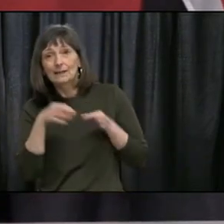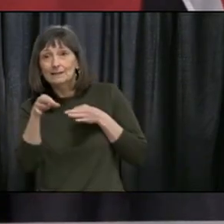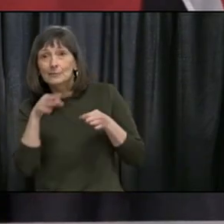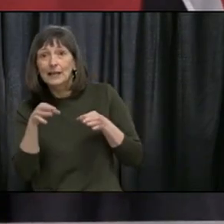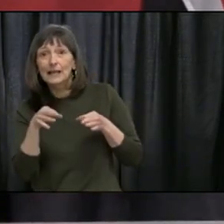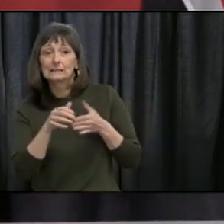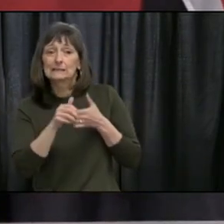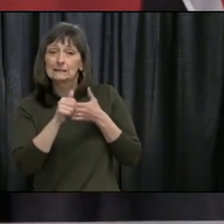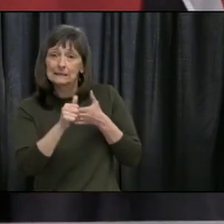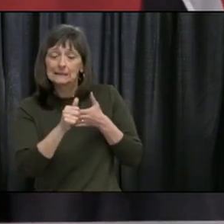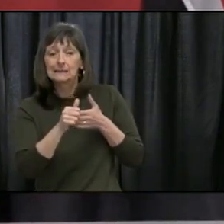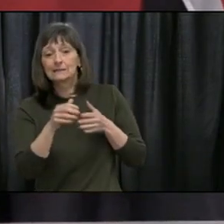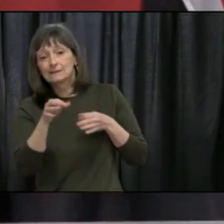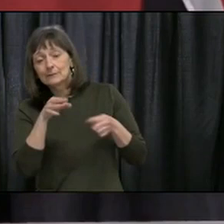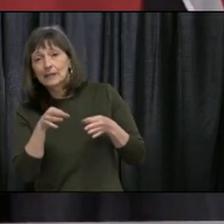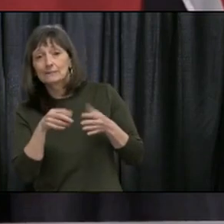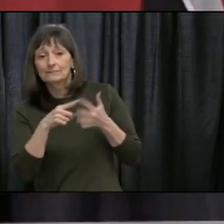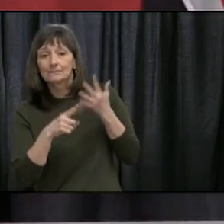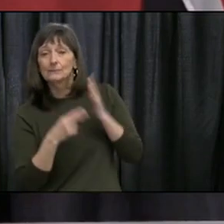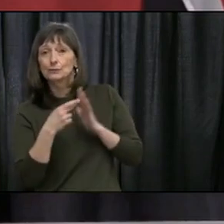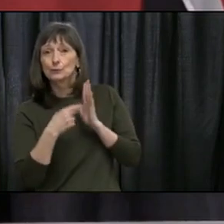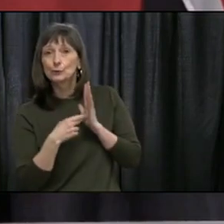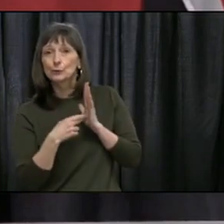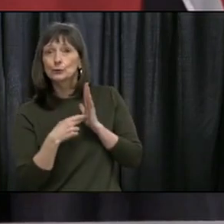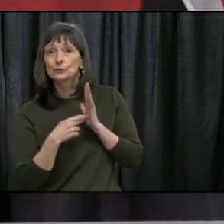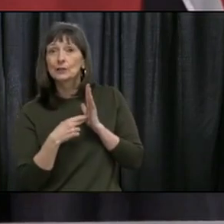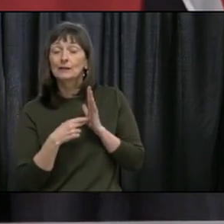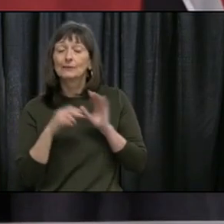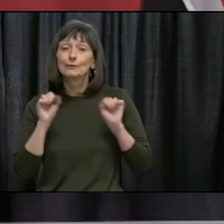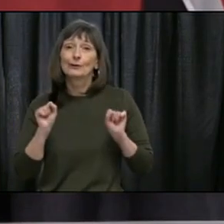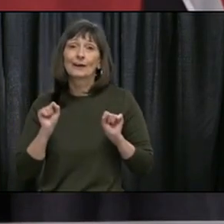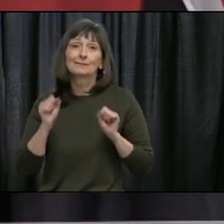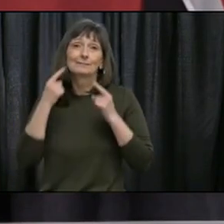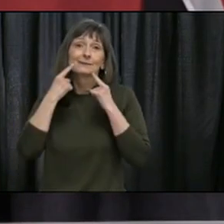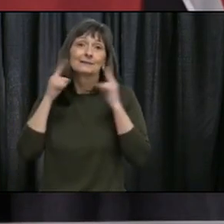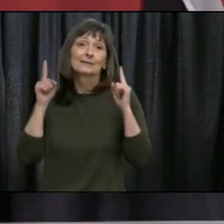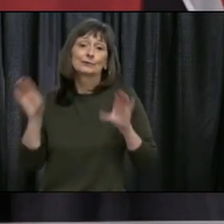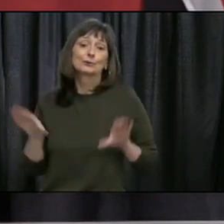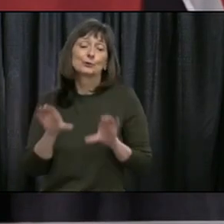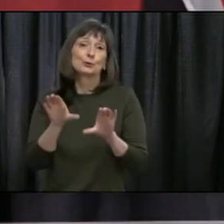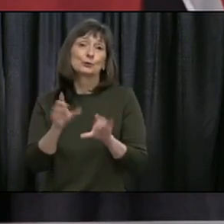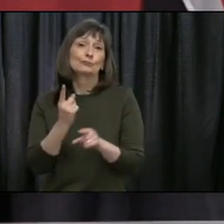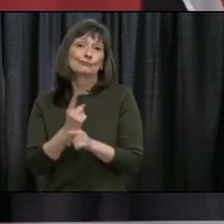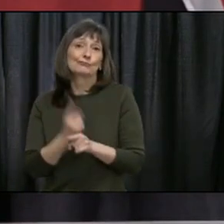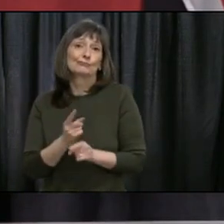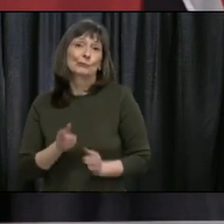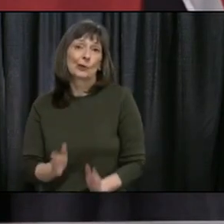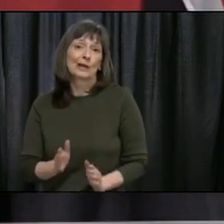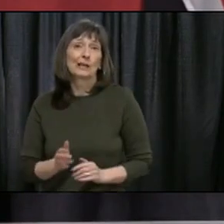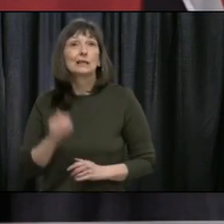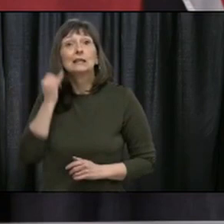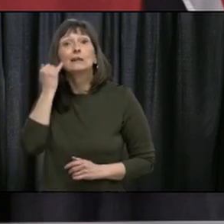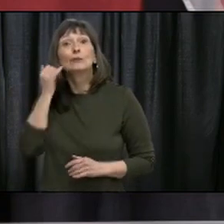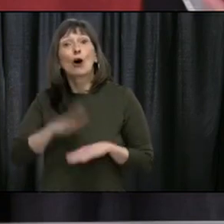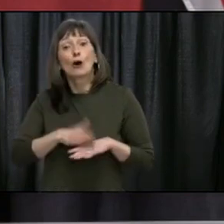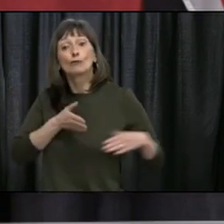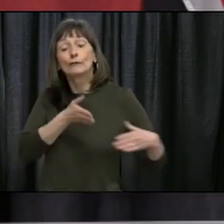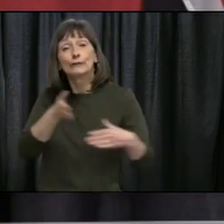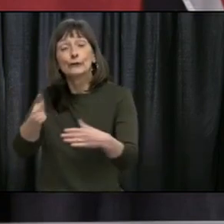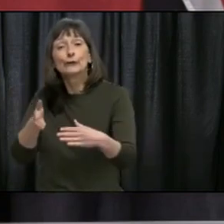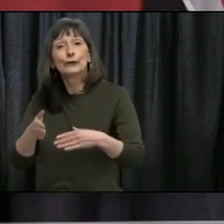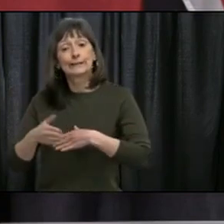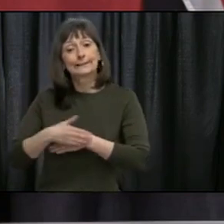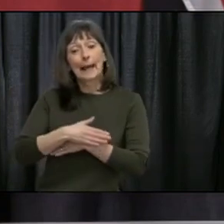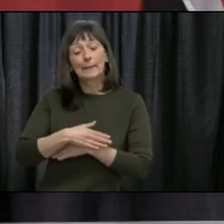you can actually do and you can be successful at it as the chief medical officer has just said. If you find yourself on the salmon river, well, you are